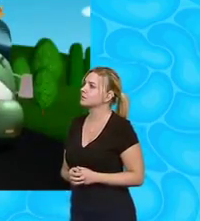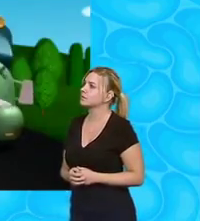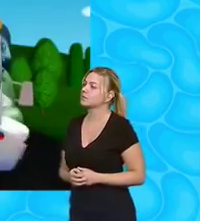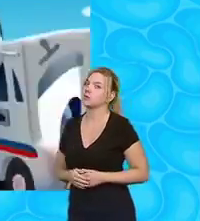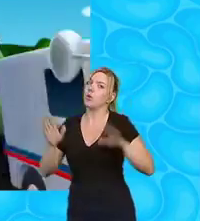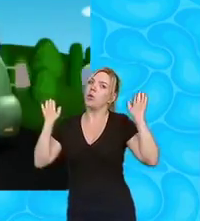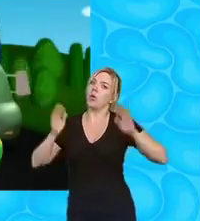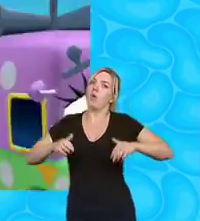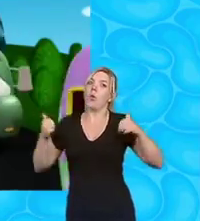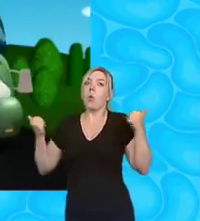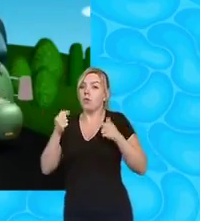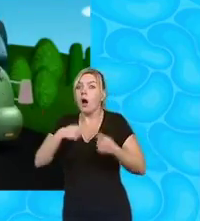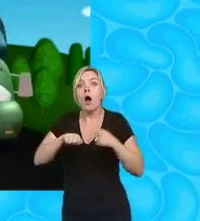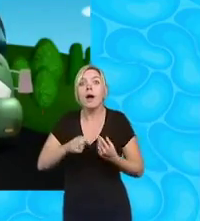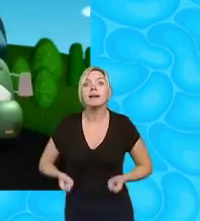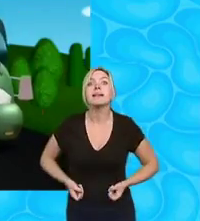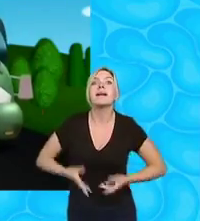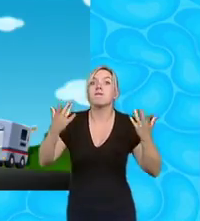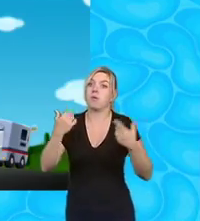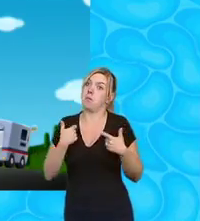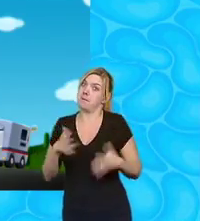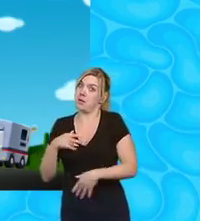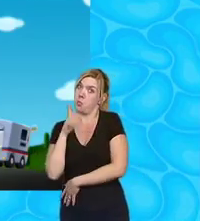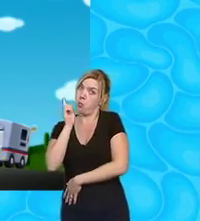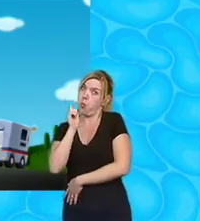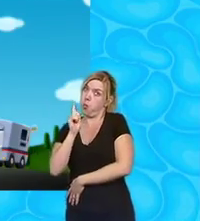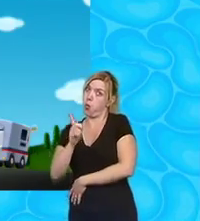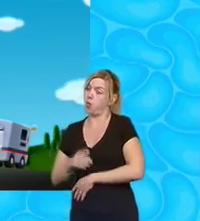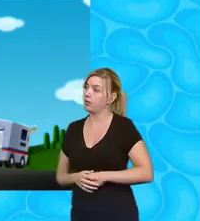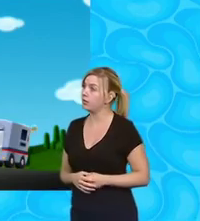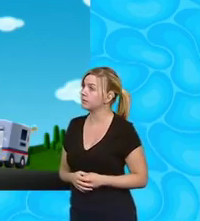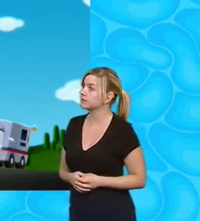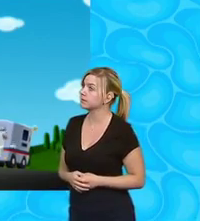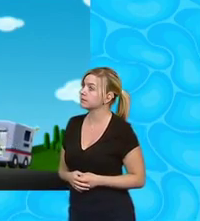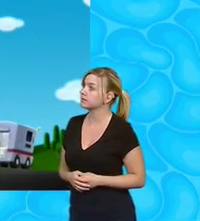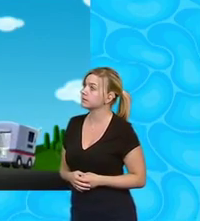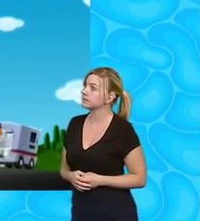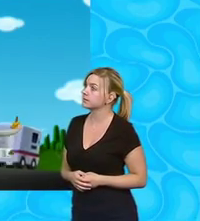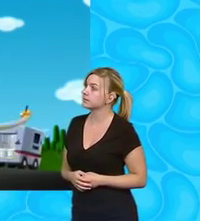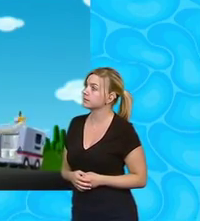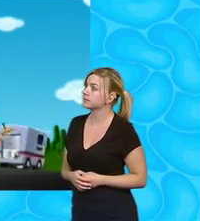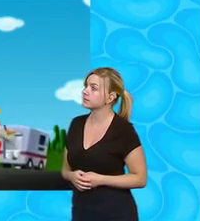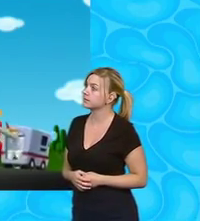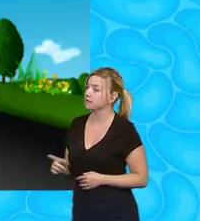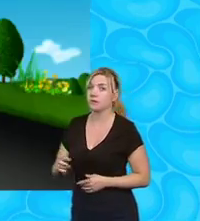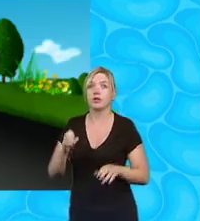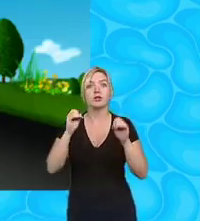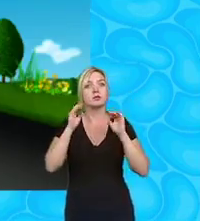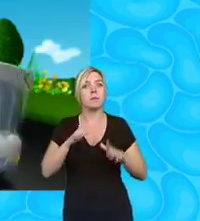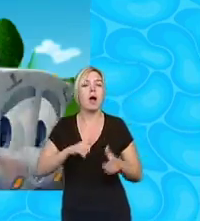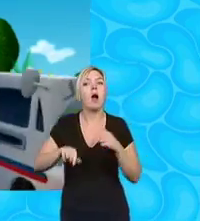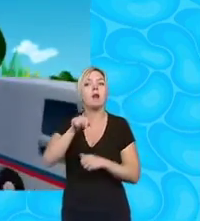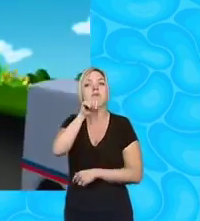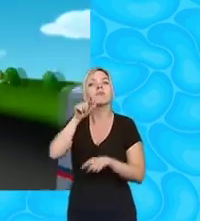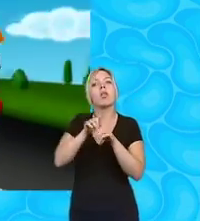right but when you're ready to give up don't say I didn't warn you well this isn't so bad it's a bit like working on an art project we'll